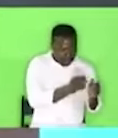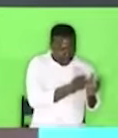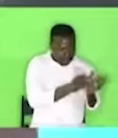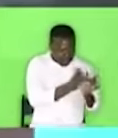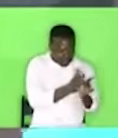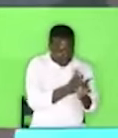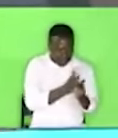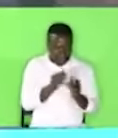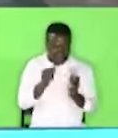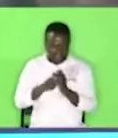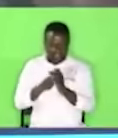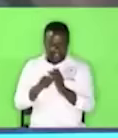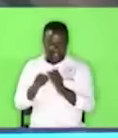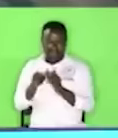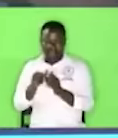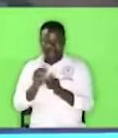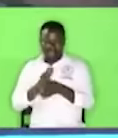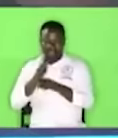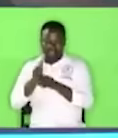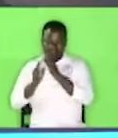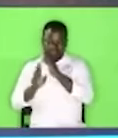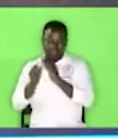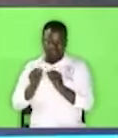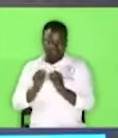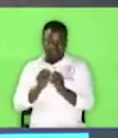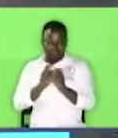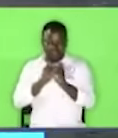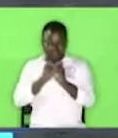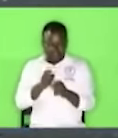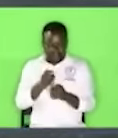door and he enters your home you are blessed